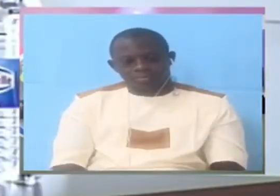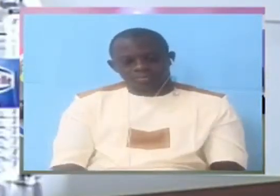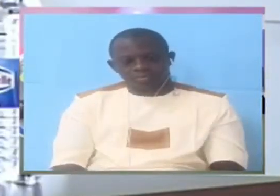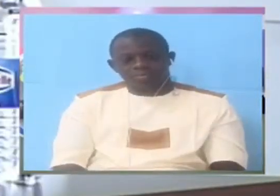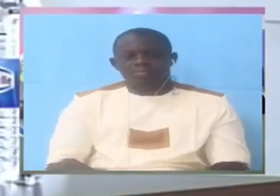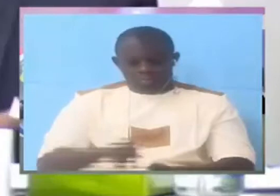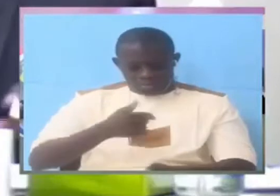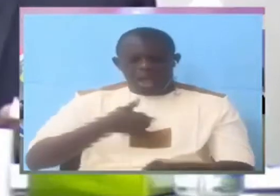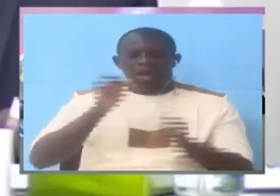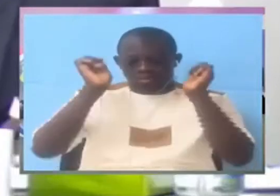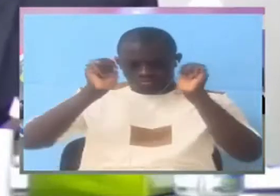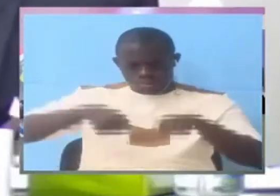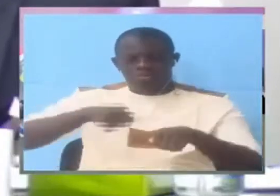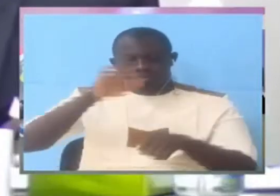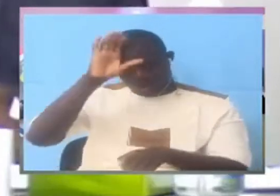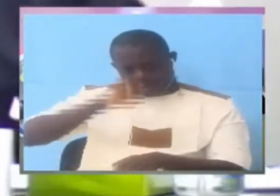I can understand that.